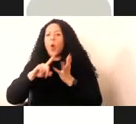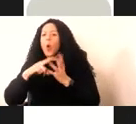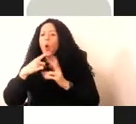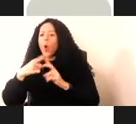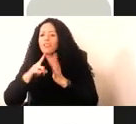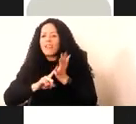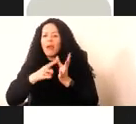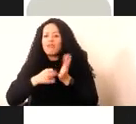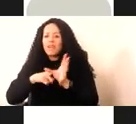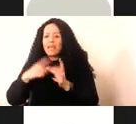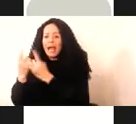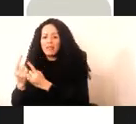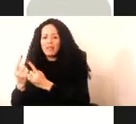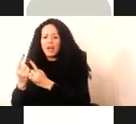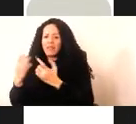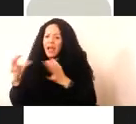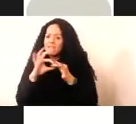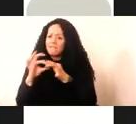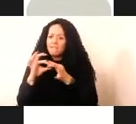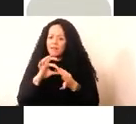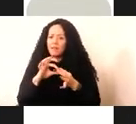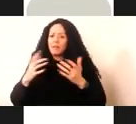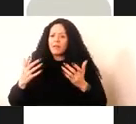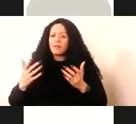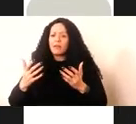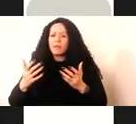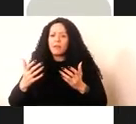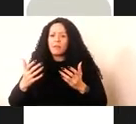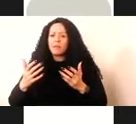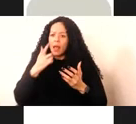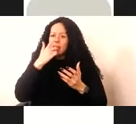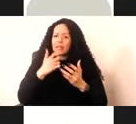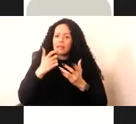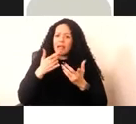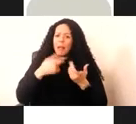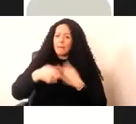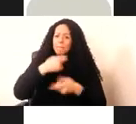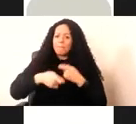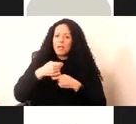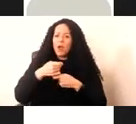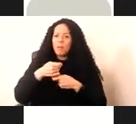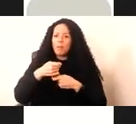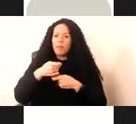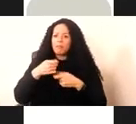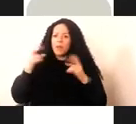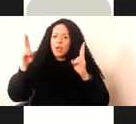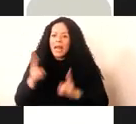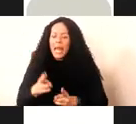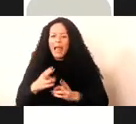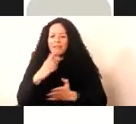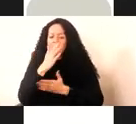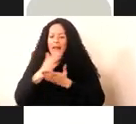can be subverted and definitely becoming real, becoming less clear cut